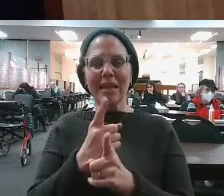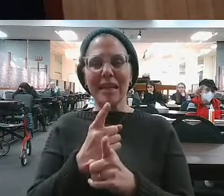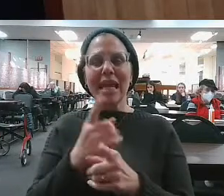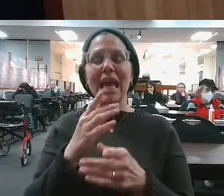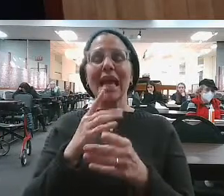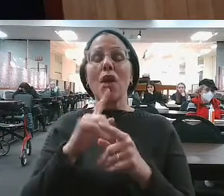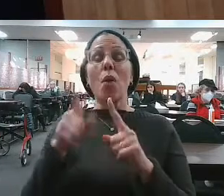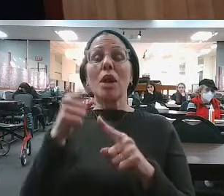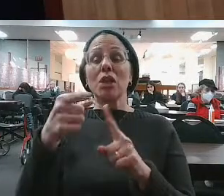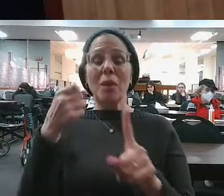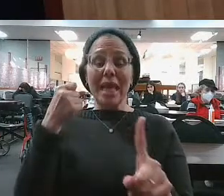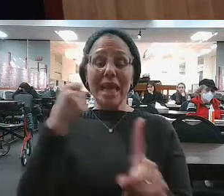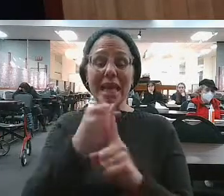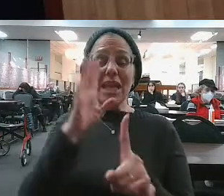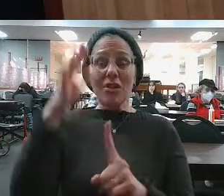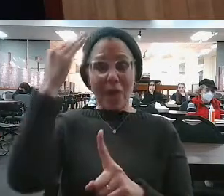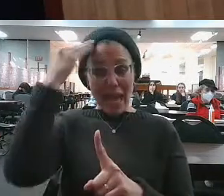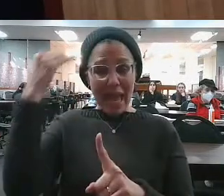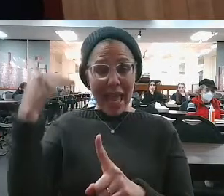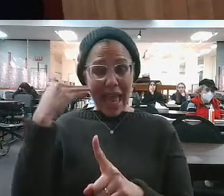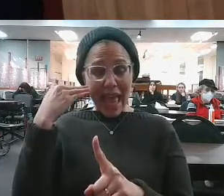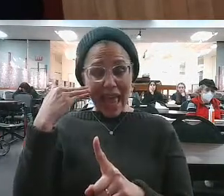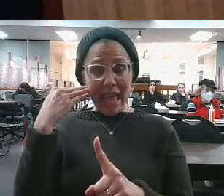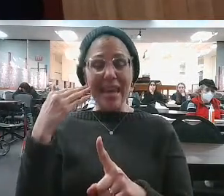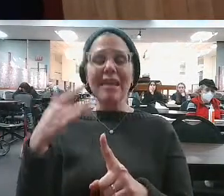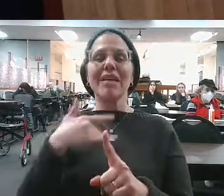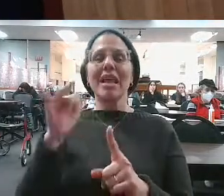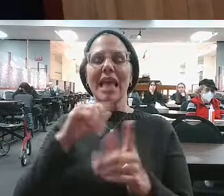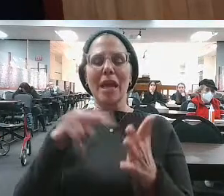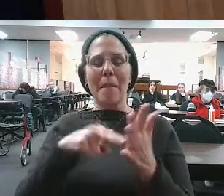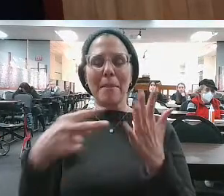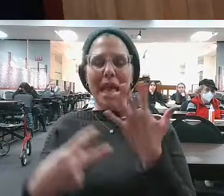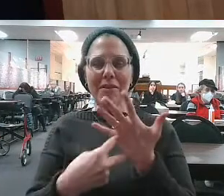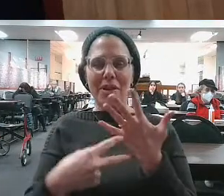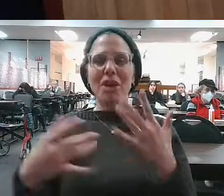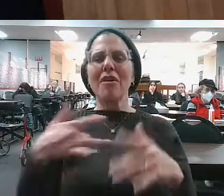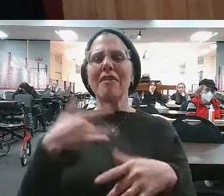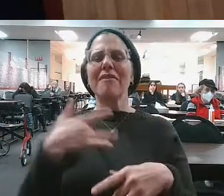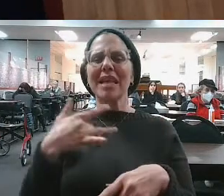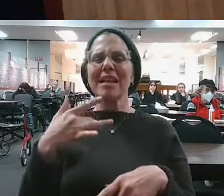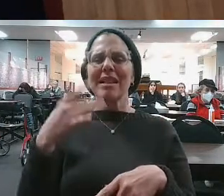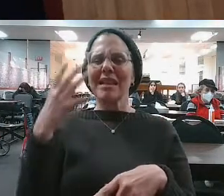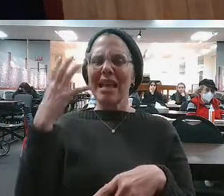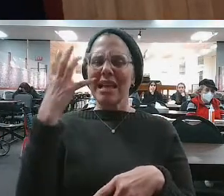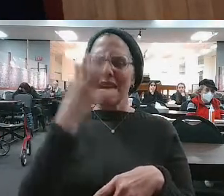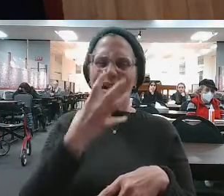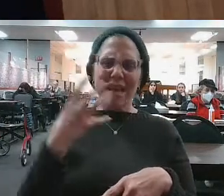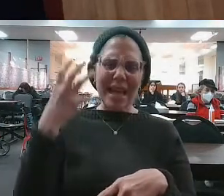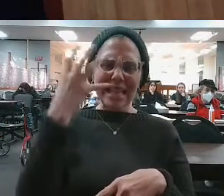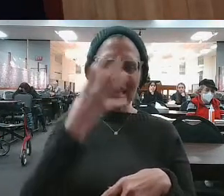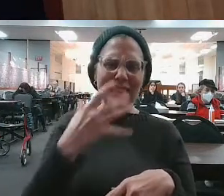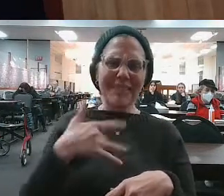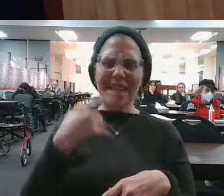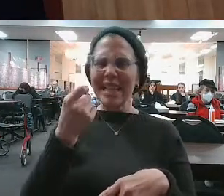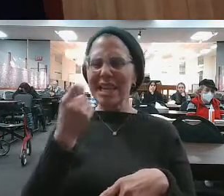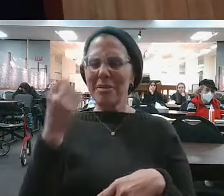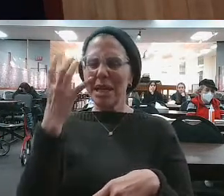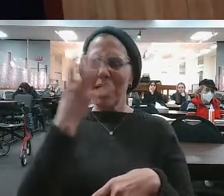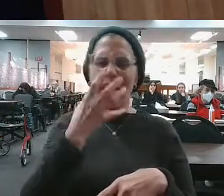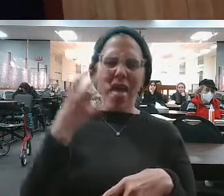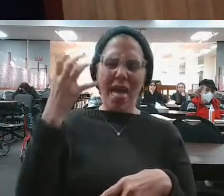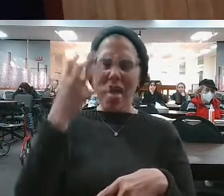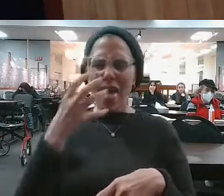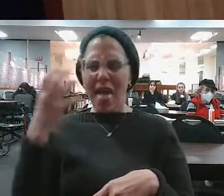initially? After you hit your head, so to speak, metaphorically, you're dizzy. Maybe you're even unconscious for a while.